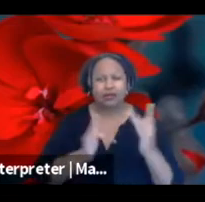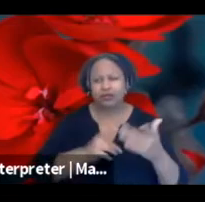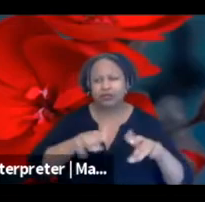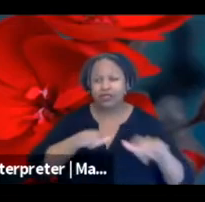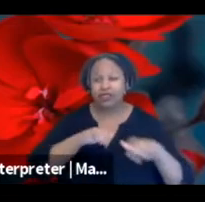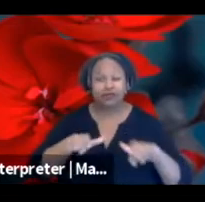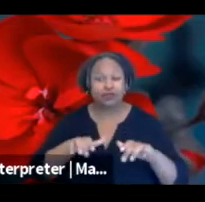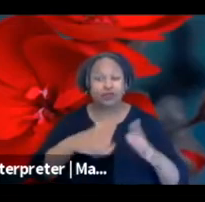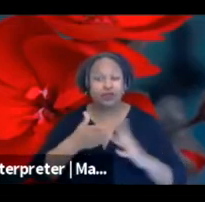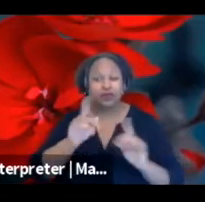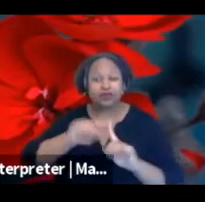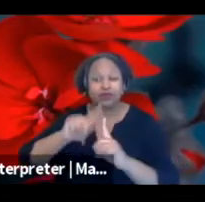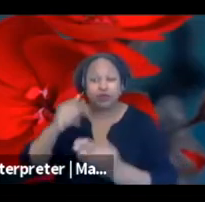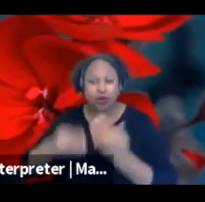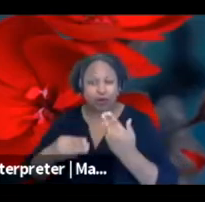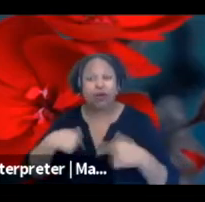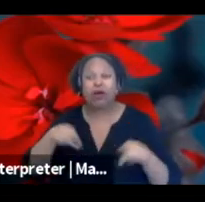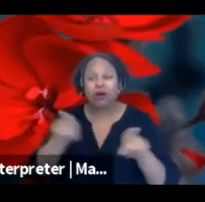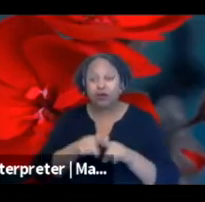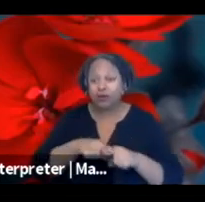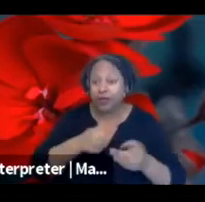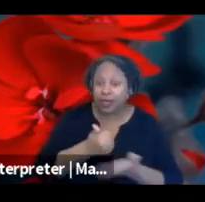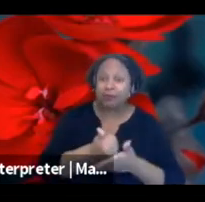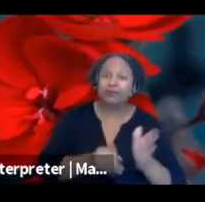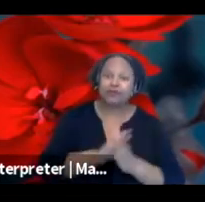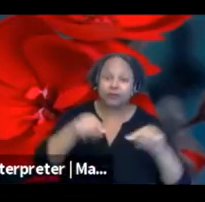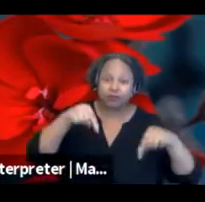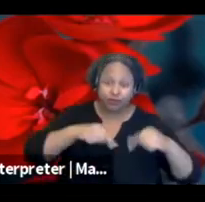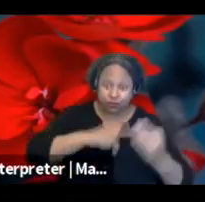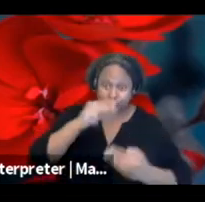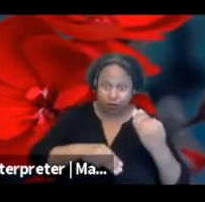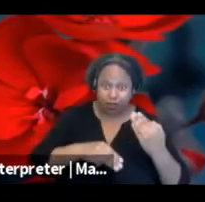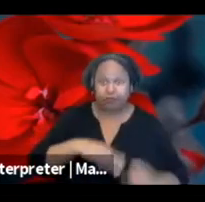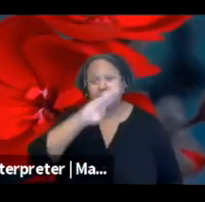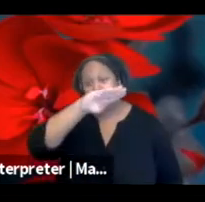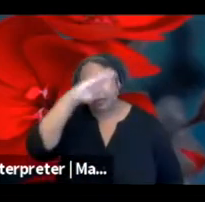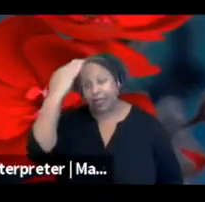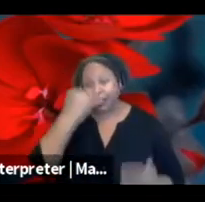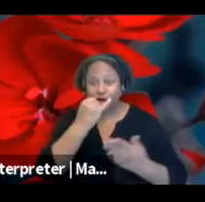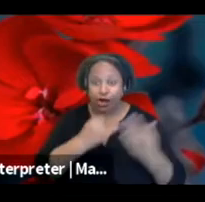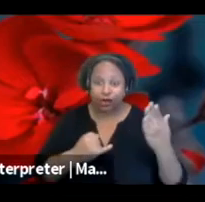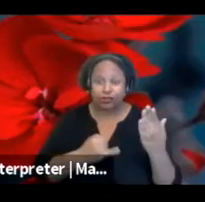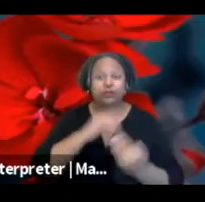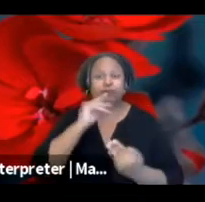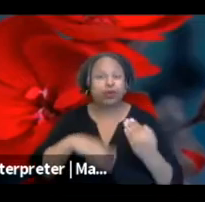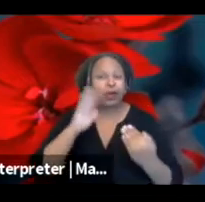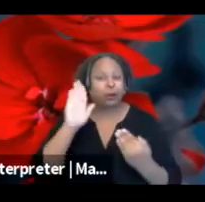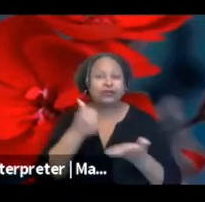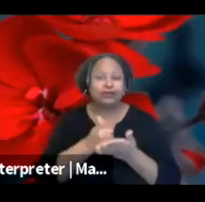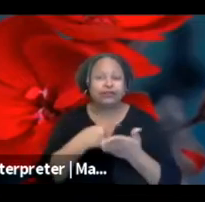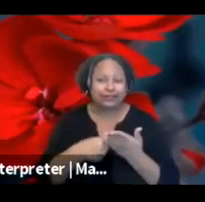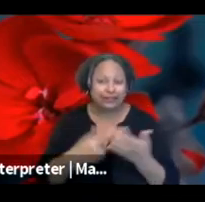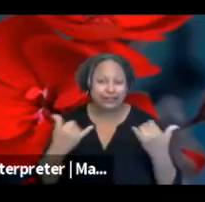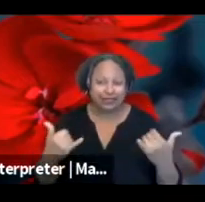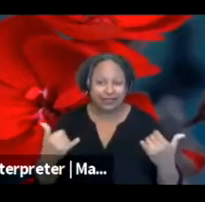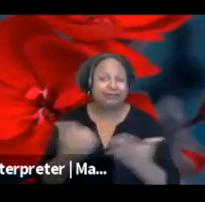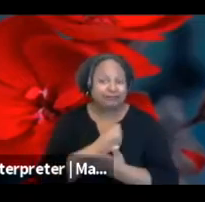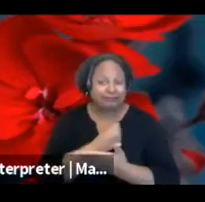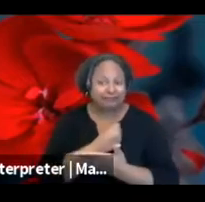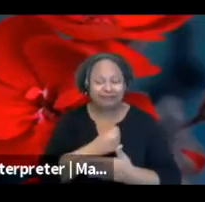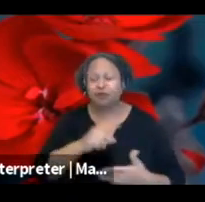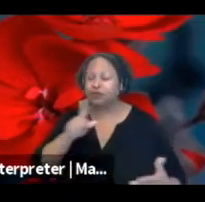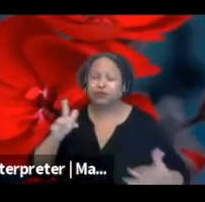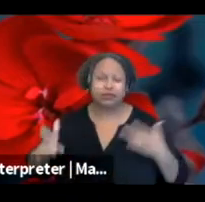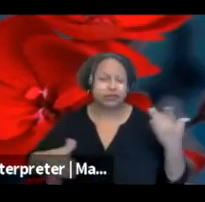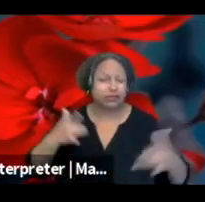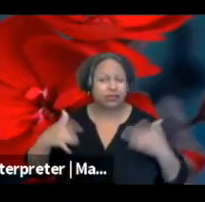I'm also leading the development of this program, the Black Arts Program, that we're going to be talking about today. So I'm really excited to